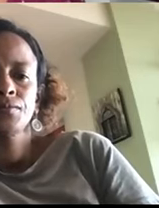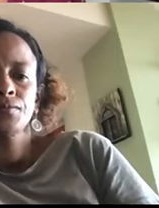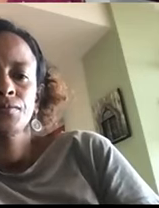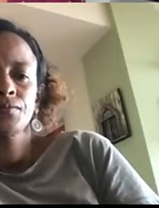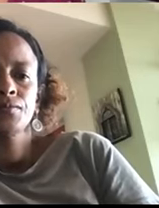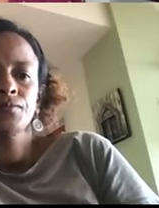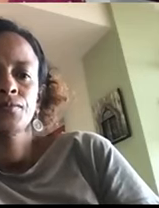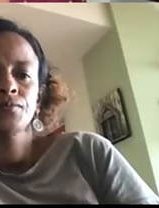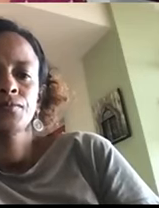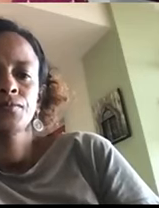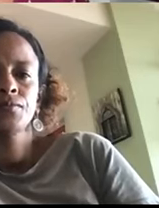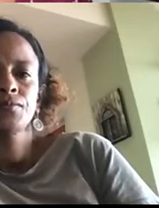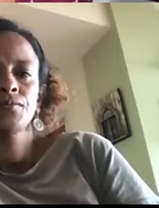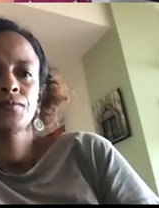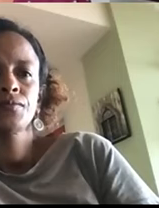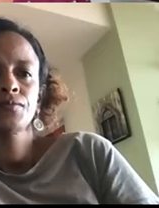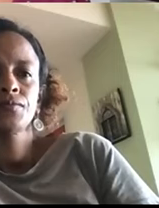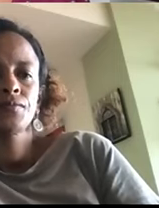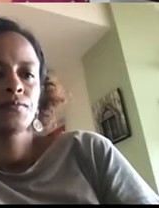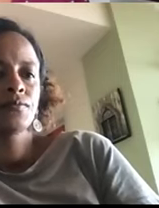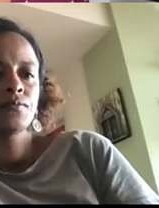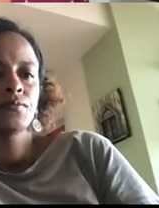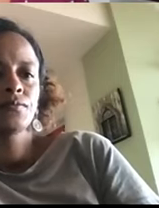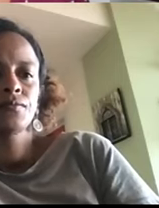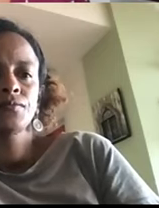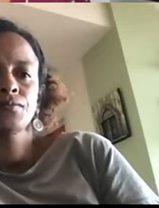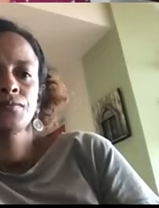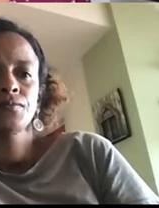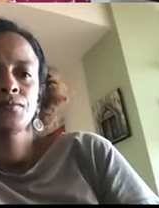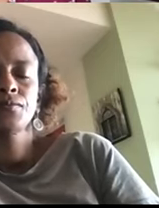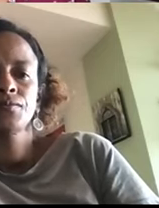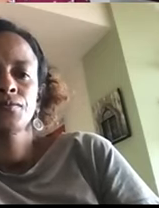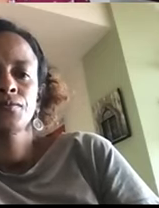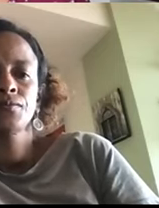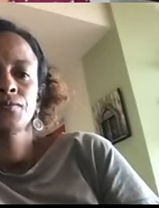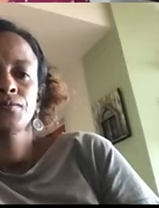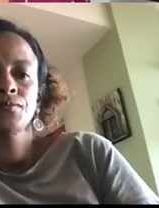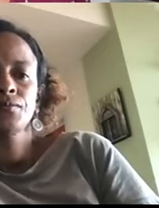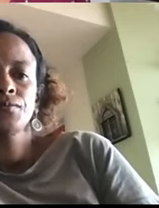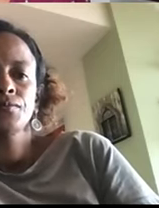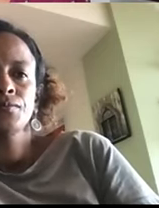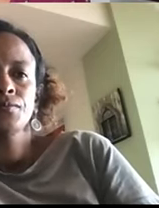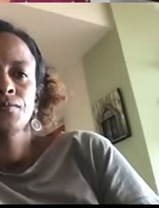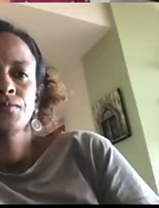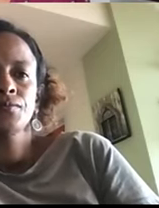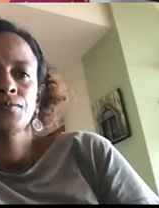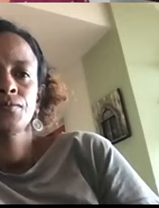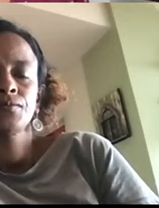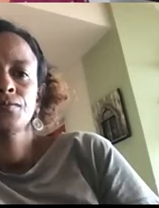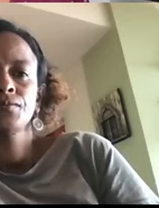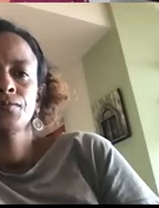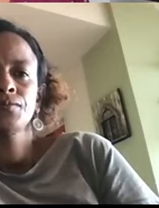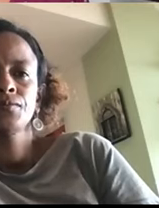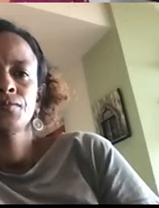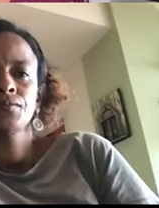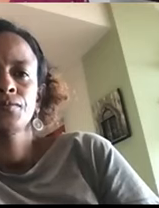really good point. Nana, do you have a comment? I just wanted to comment on this. mean, follow on the discussions on community engagement